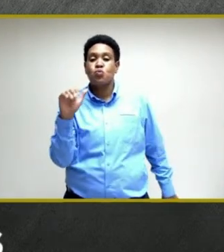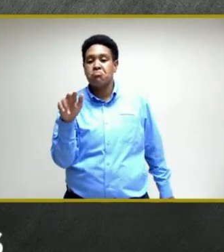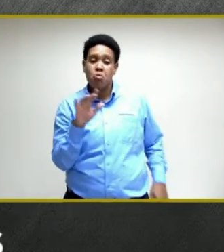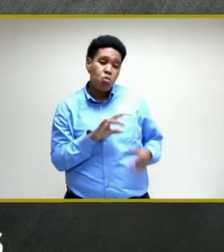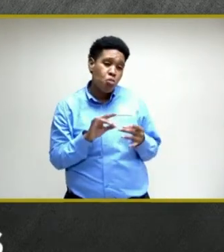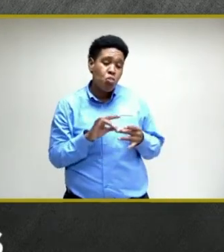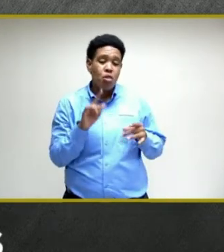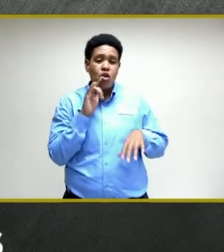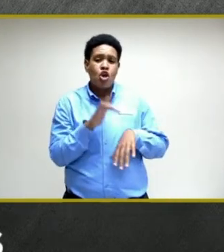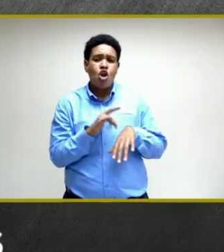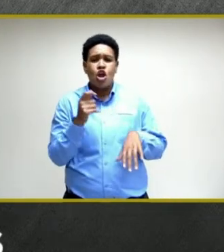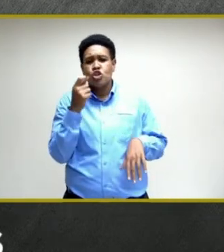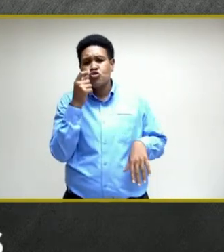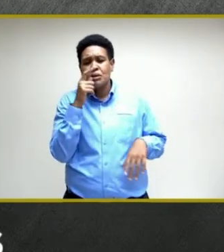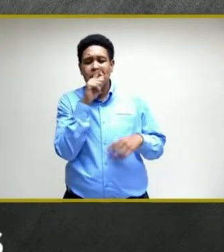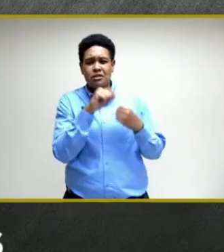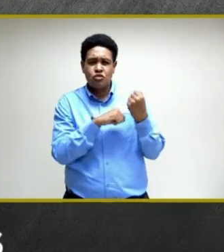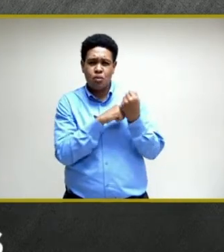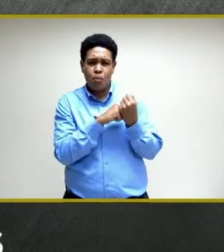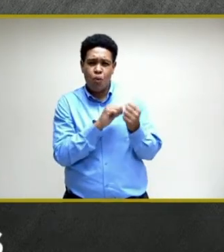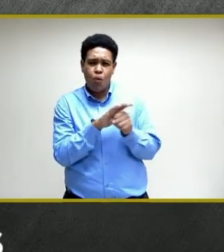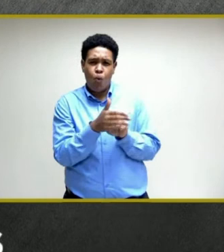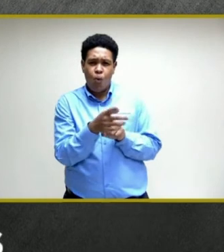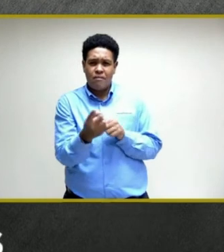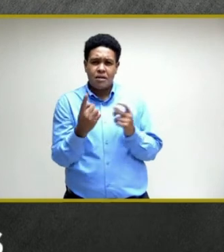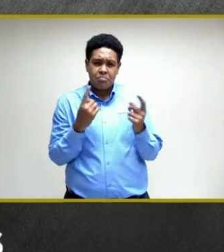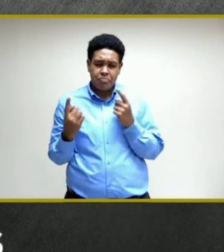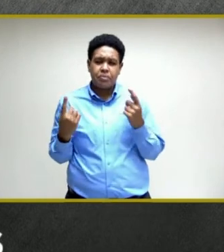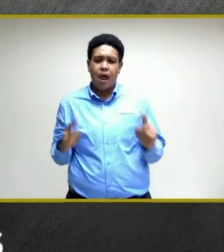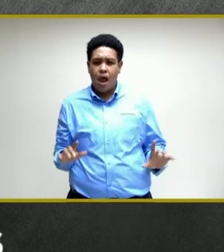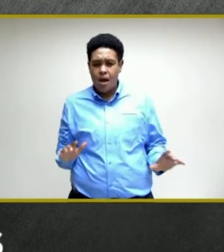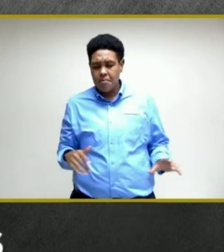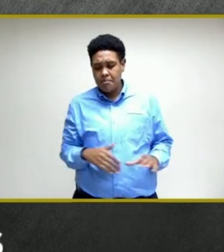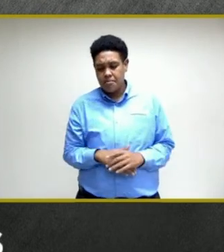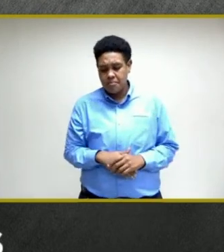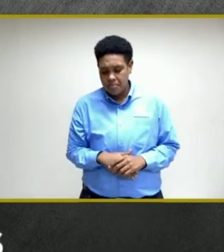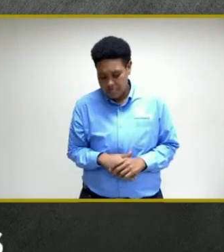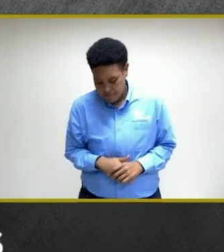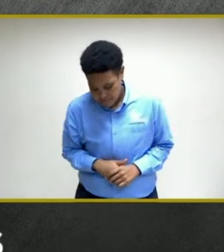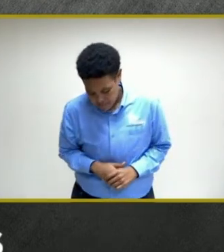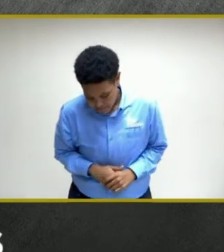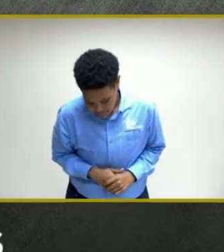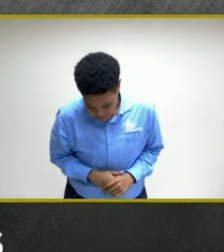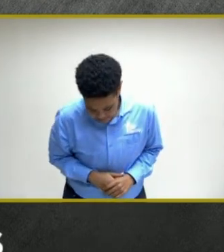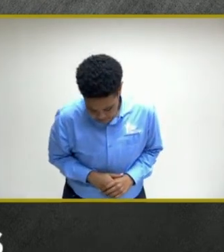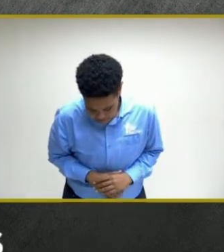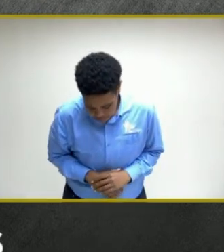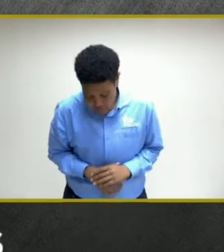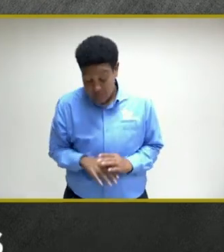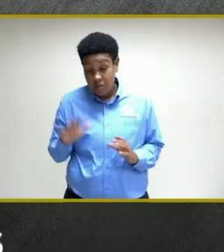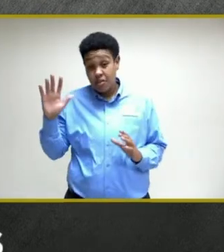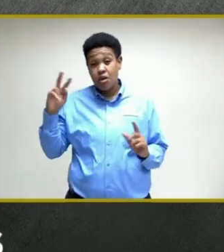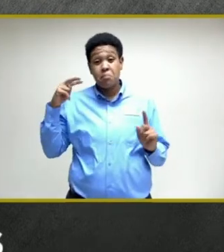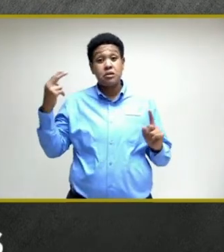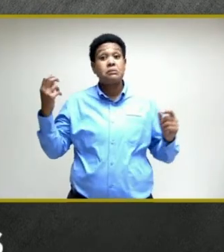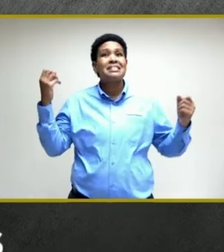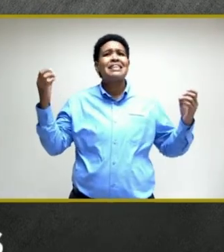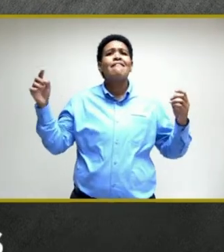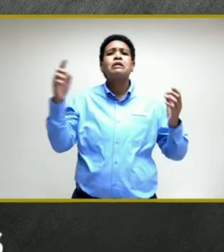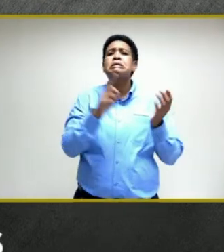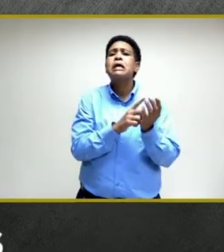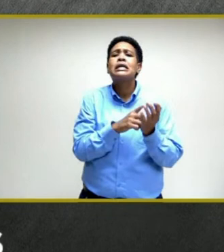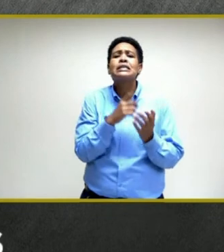early treatment of COVID-19 and their take, several of them, was that